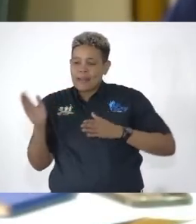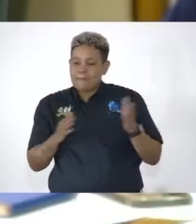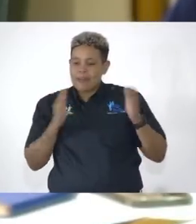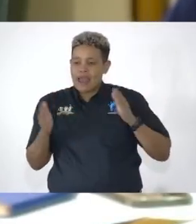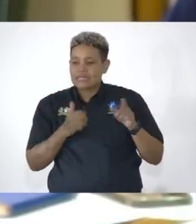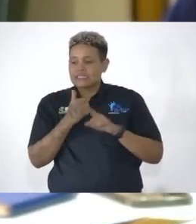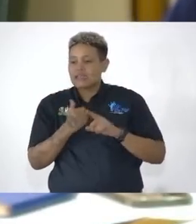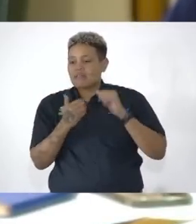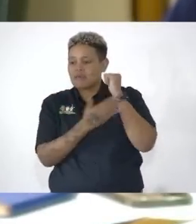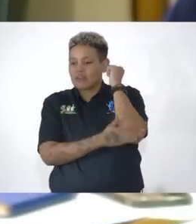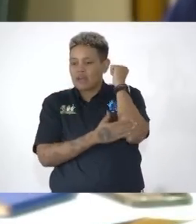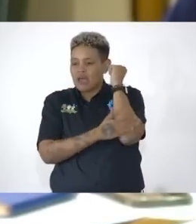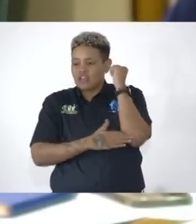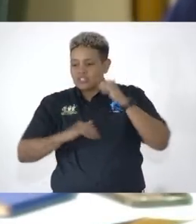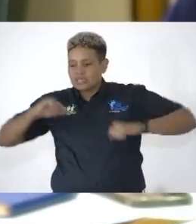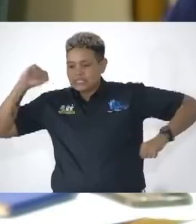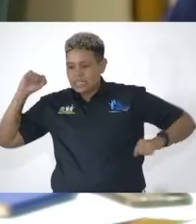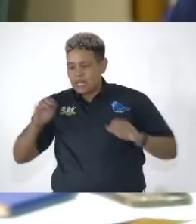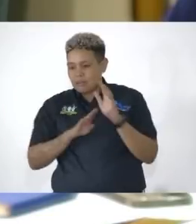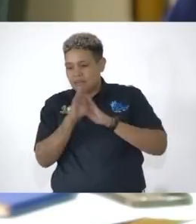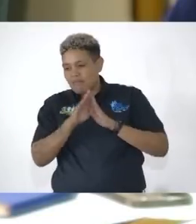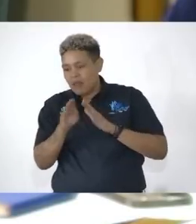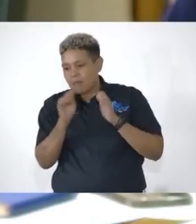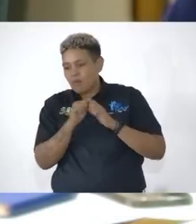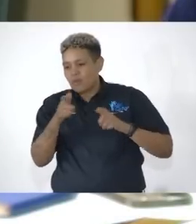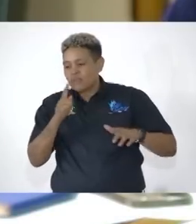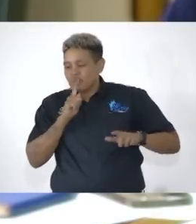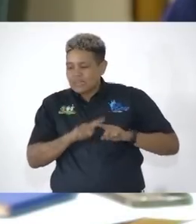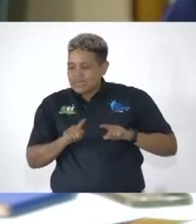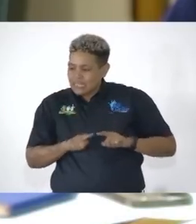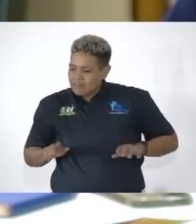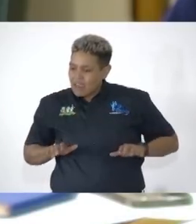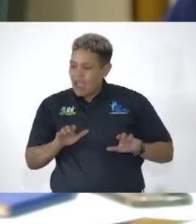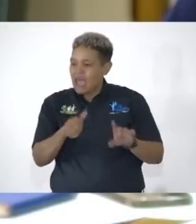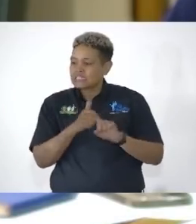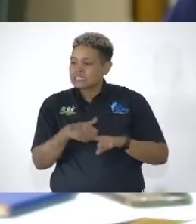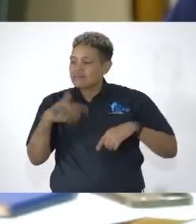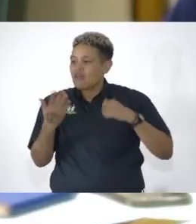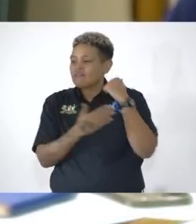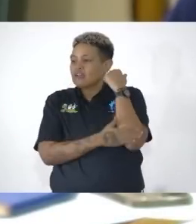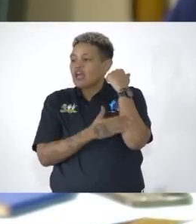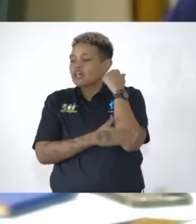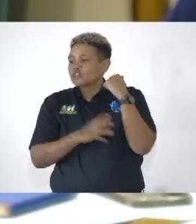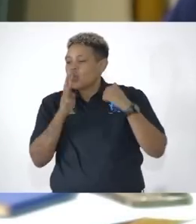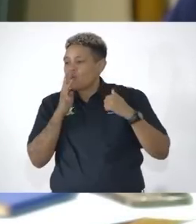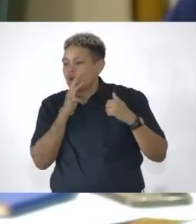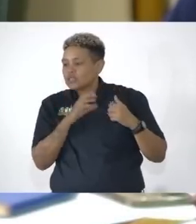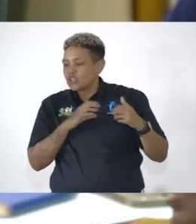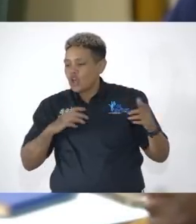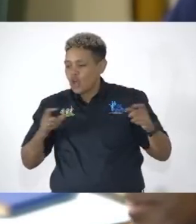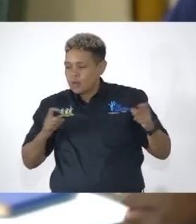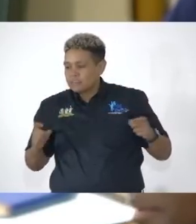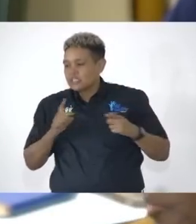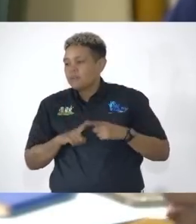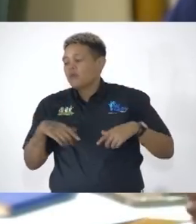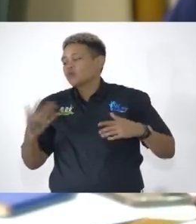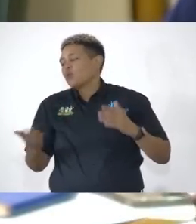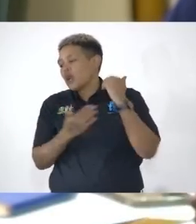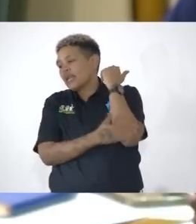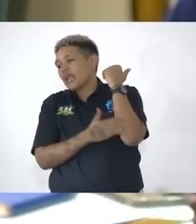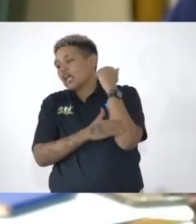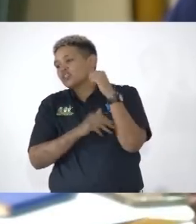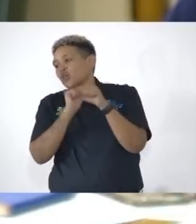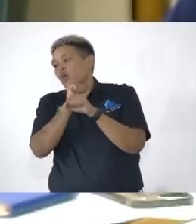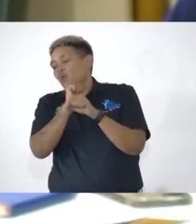national stadium development with the activities of the National Water Commission and the National Work